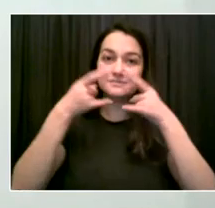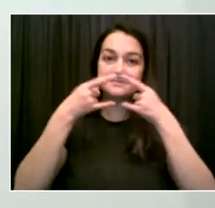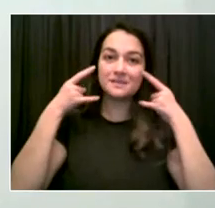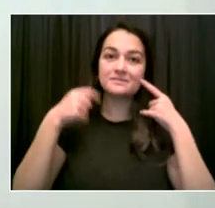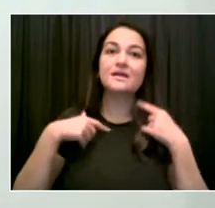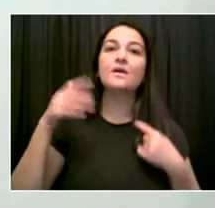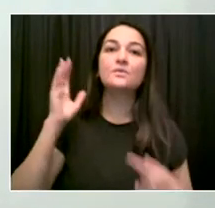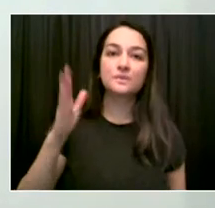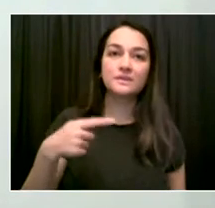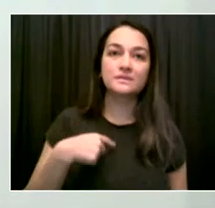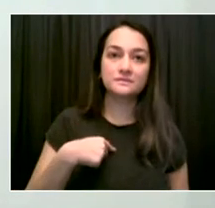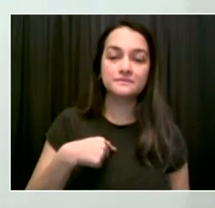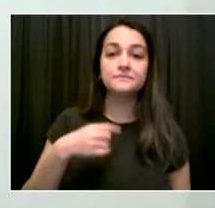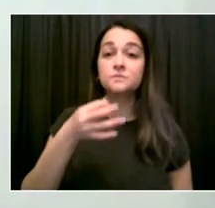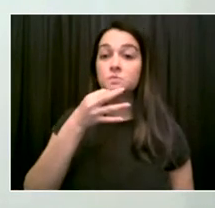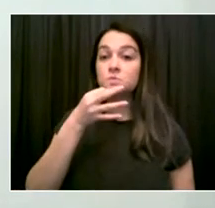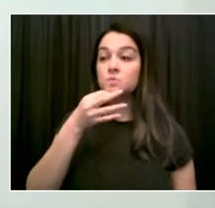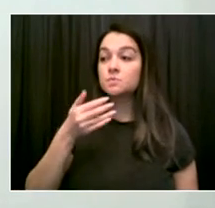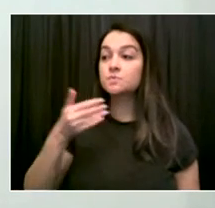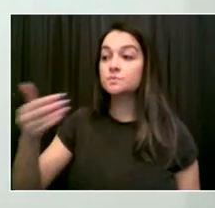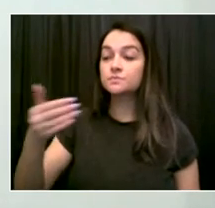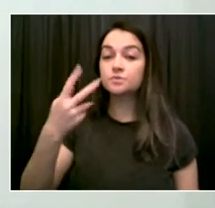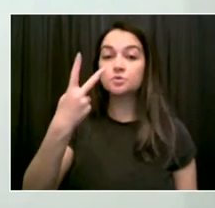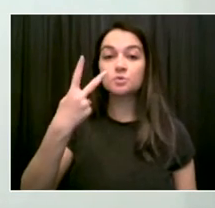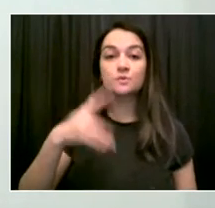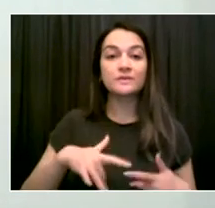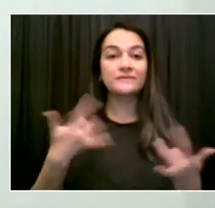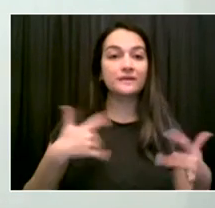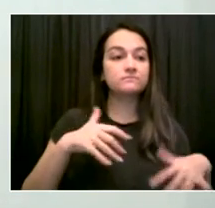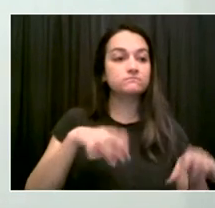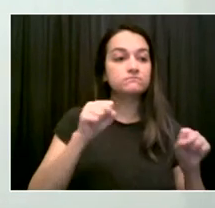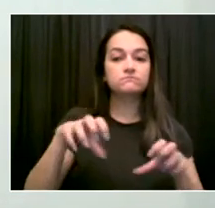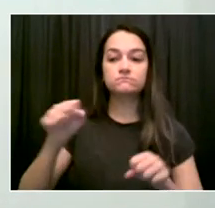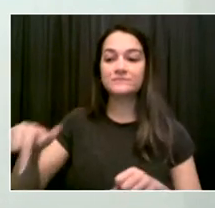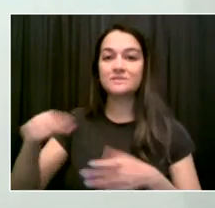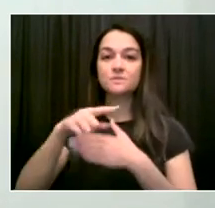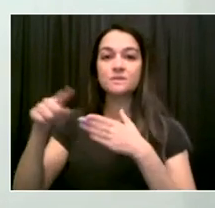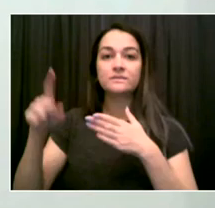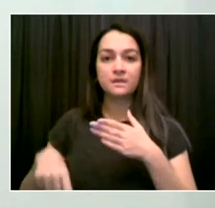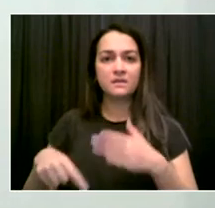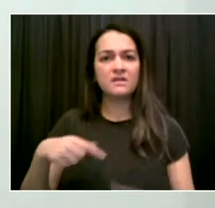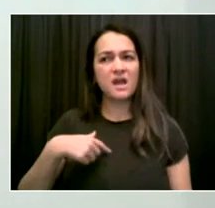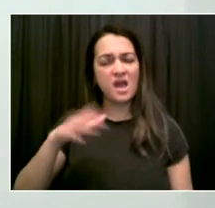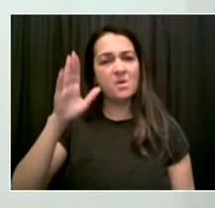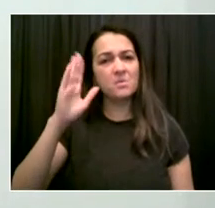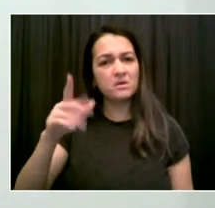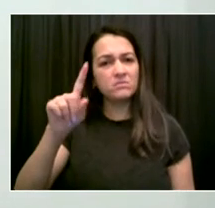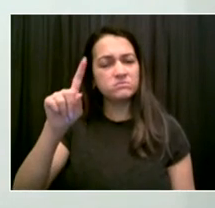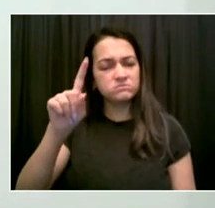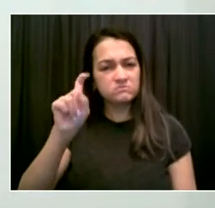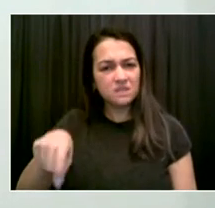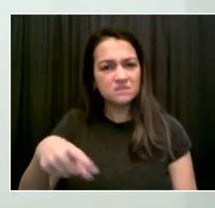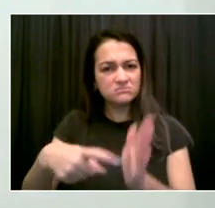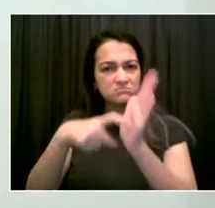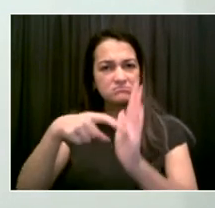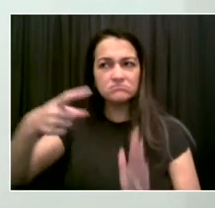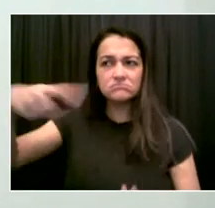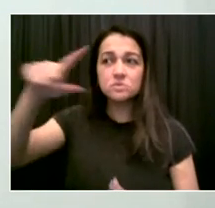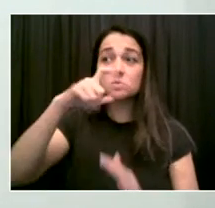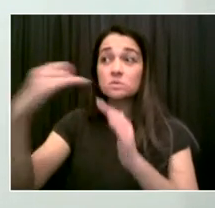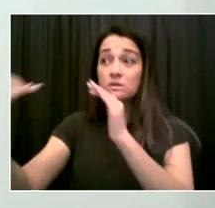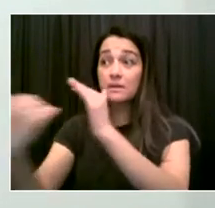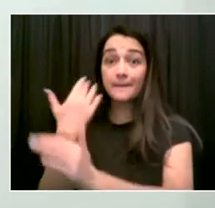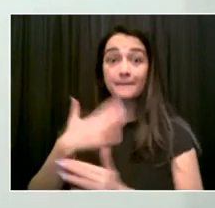with your car or with a notice, a 72-hour notice that you are negative, 72